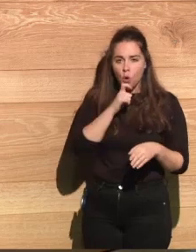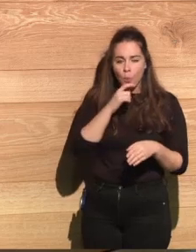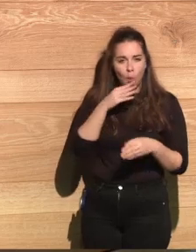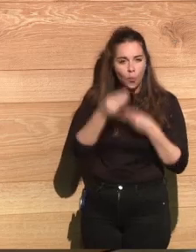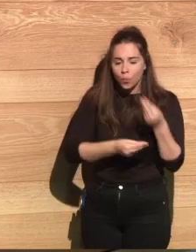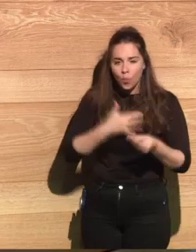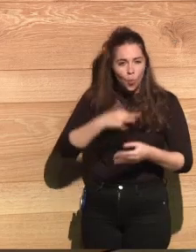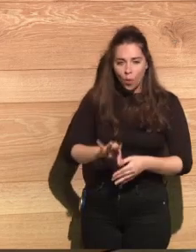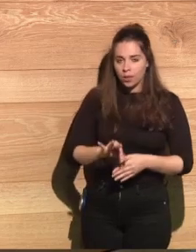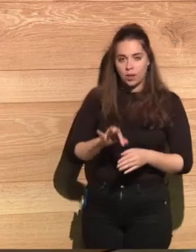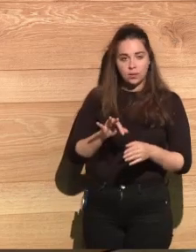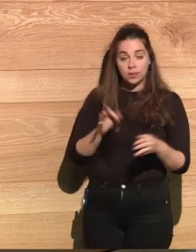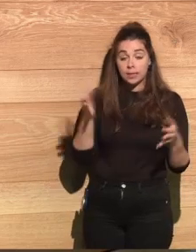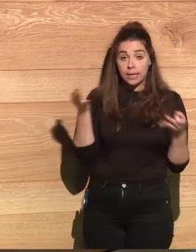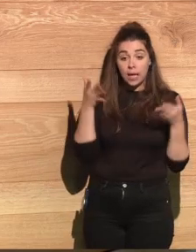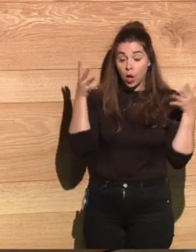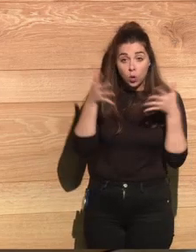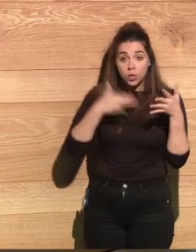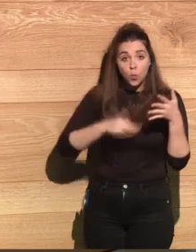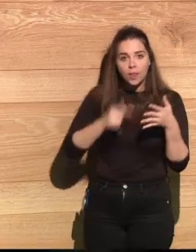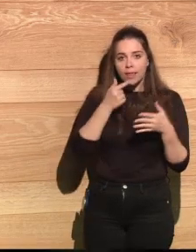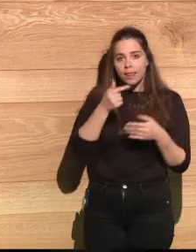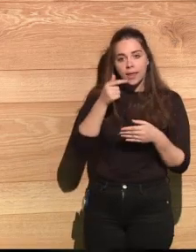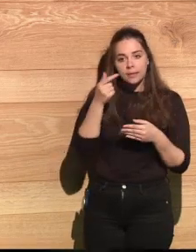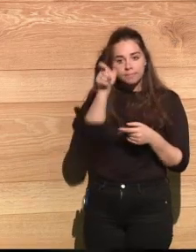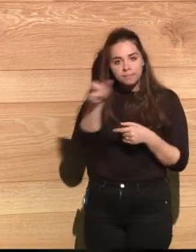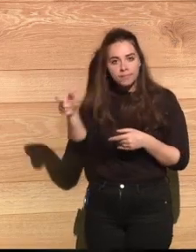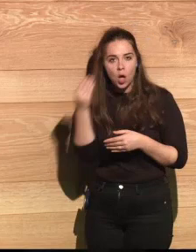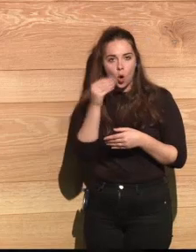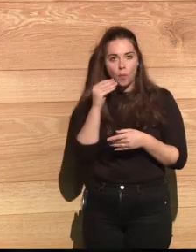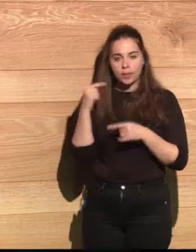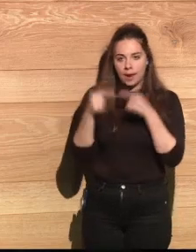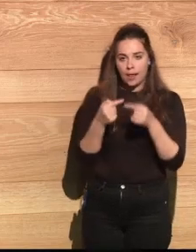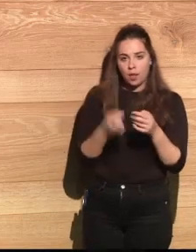advice would you give to the young generations? Thank you.